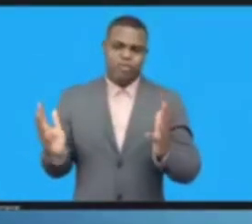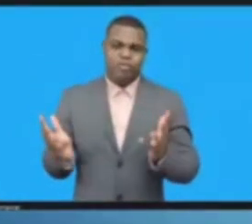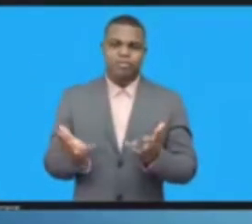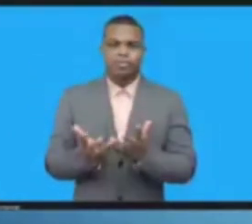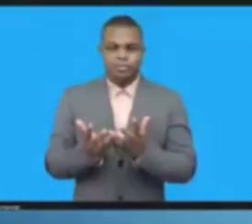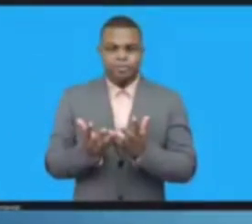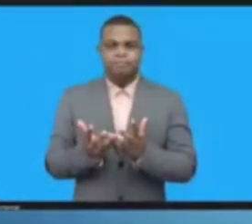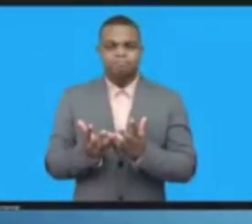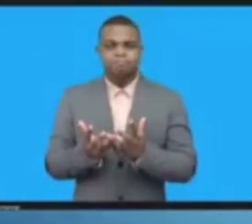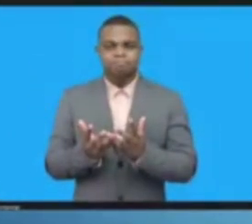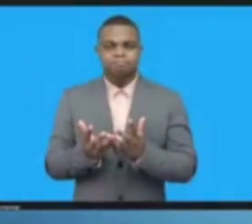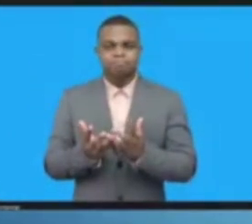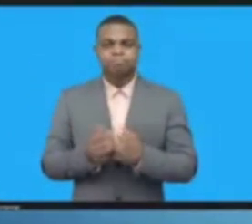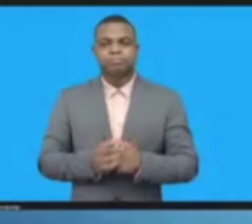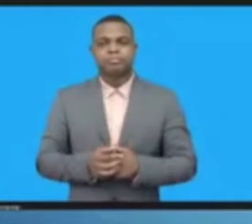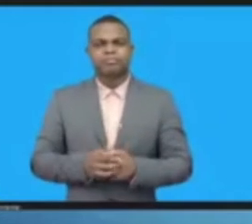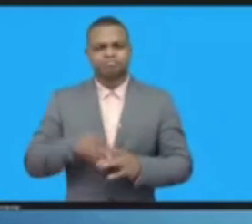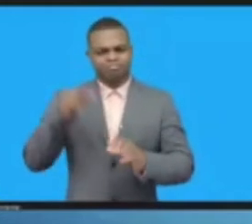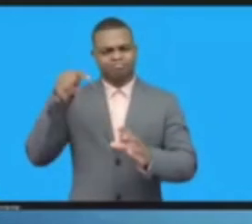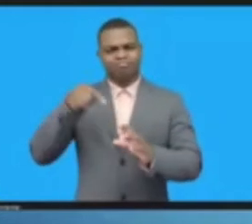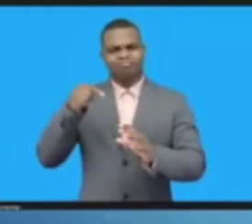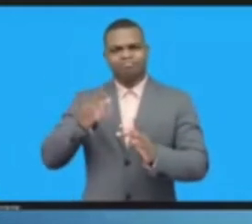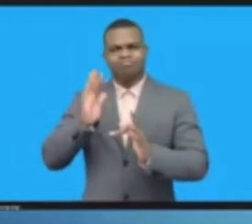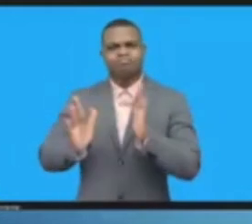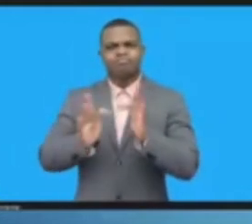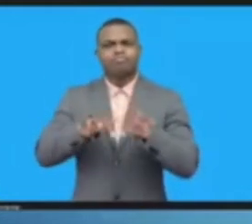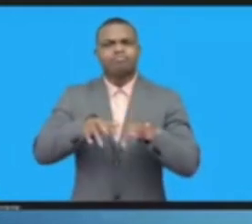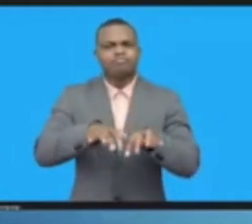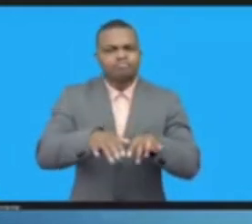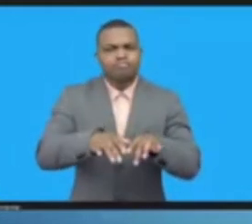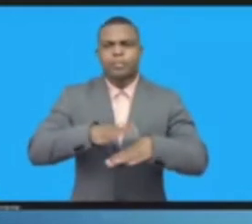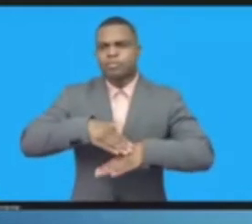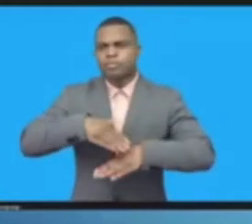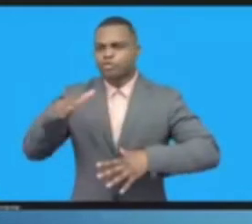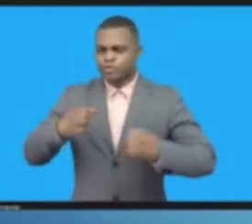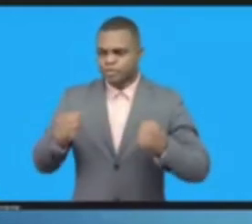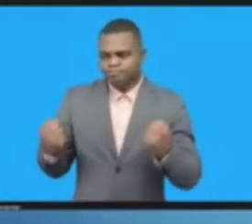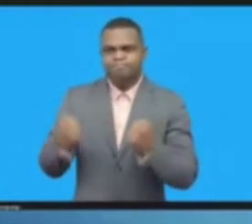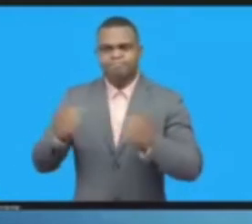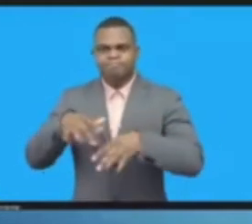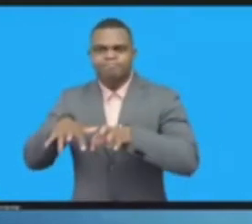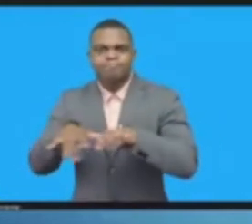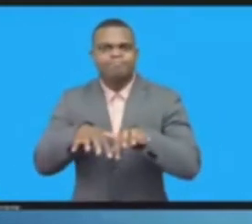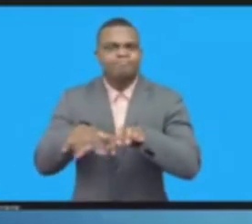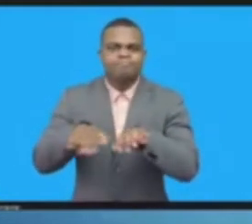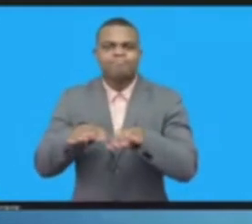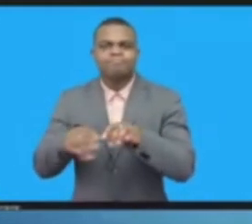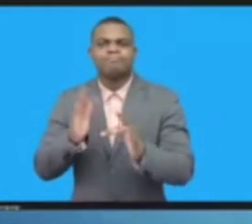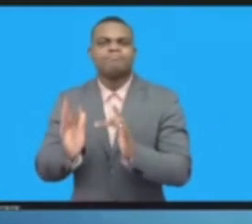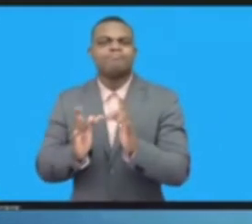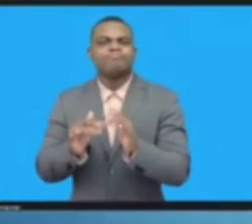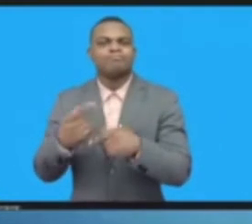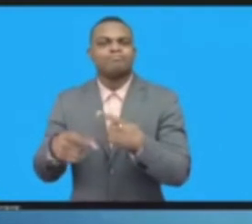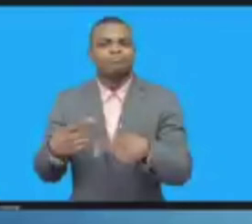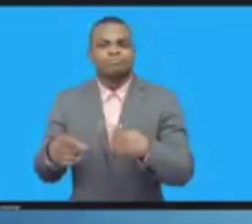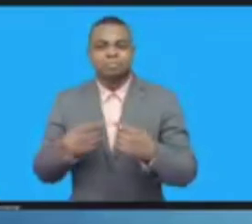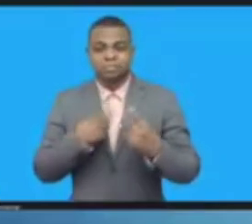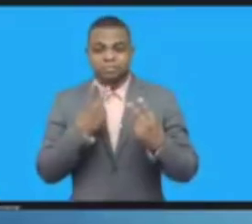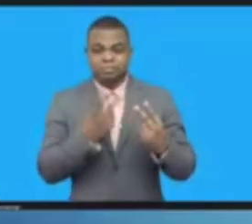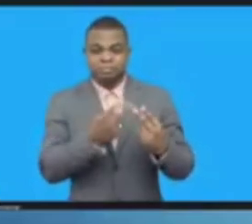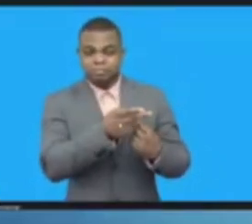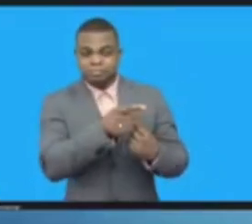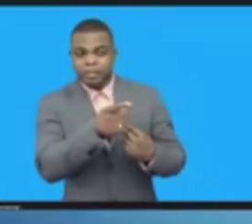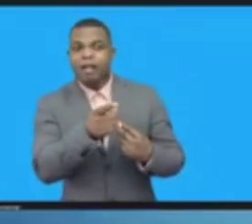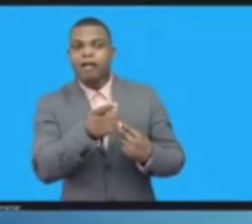a couple of us. That is really cool. So, I especially want to commend the IGF Secretariat's effort led by Anya Gengel